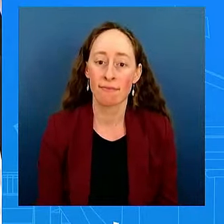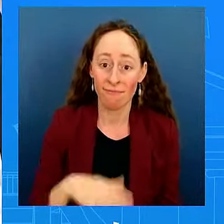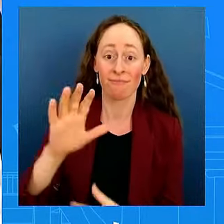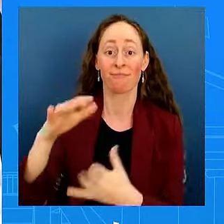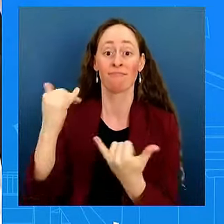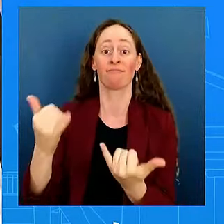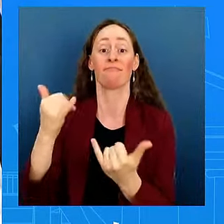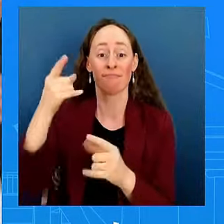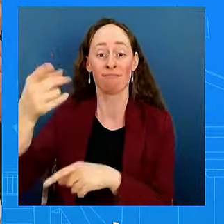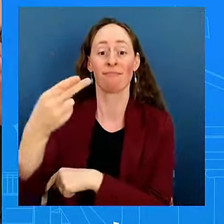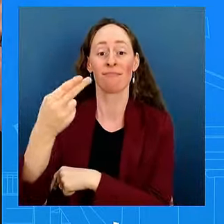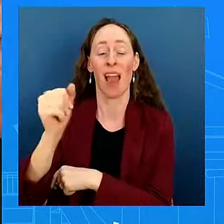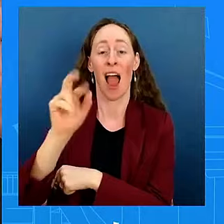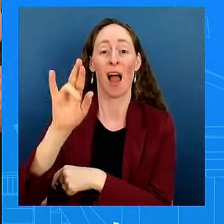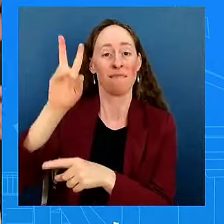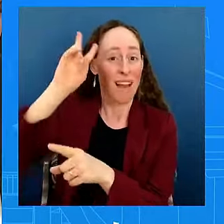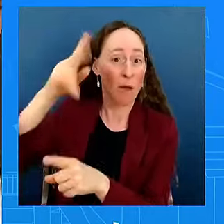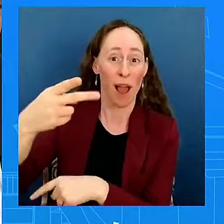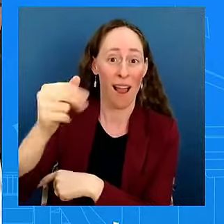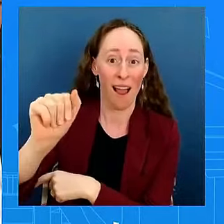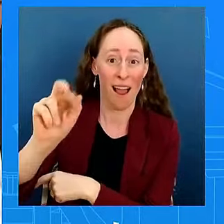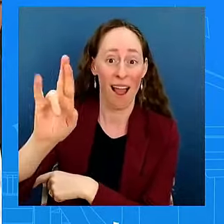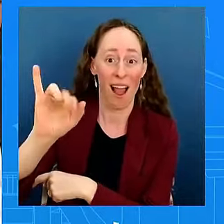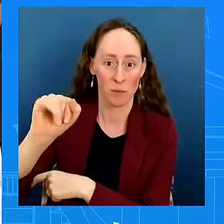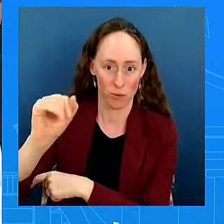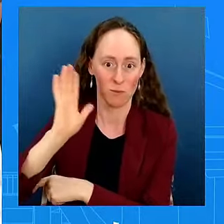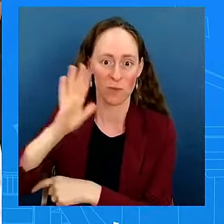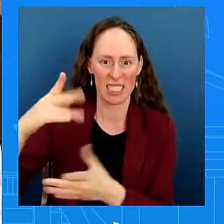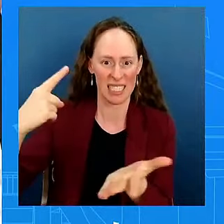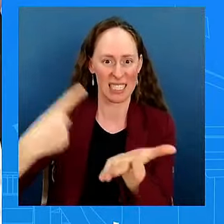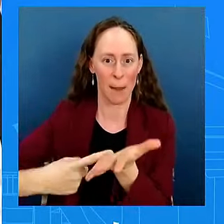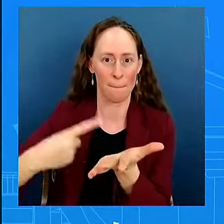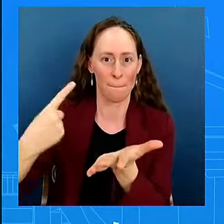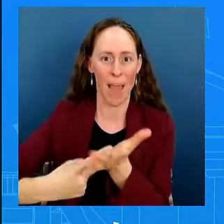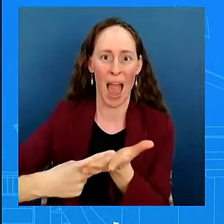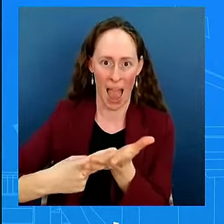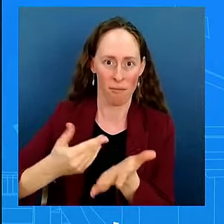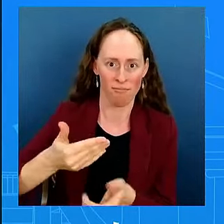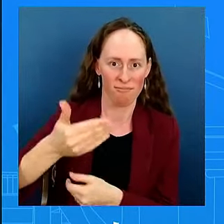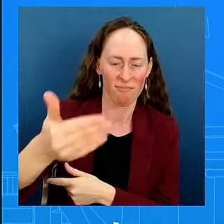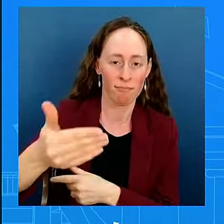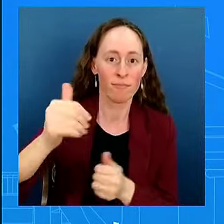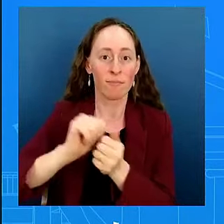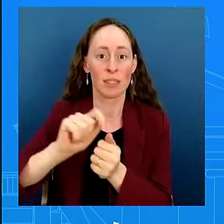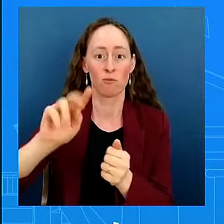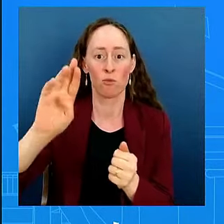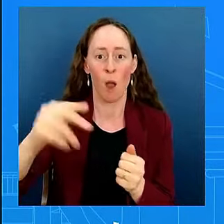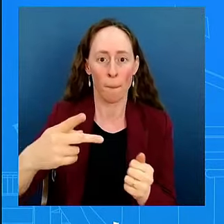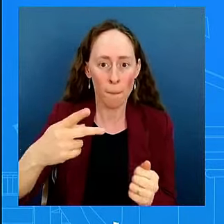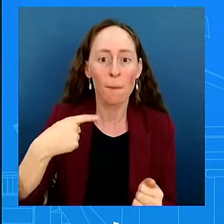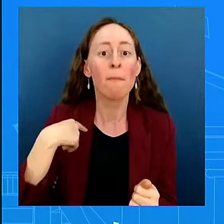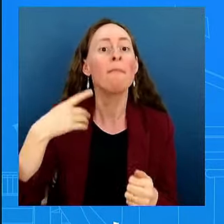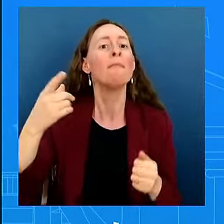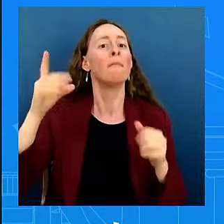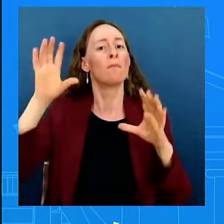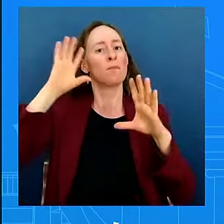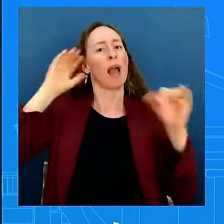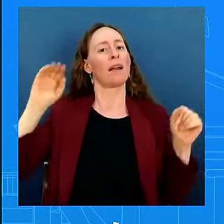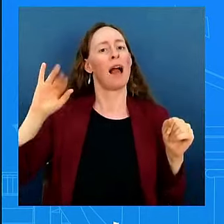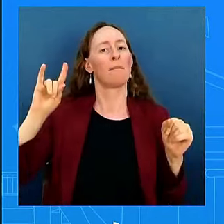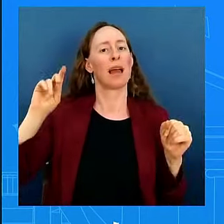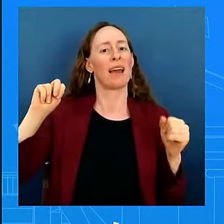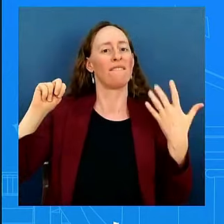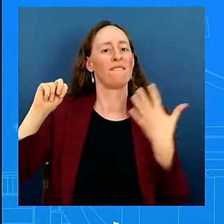shared any pointers or advice to the vice president? So, as you know, they were, as you know, they were together yesterday. They were shoulder